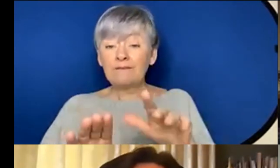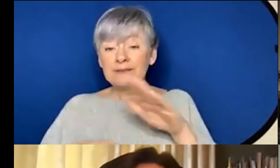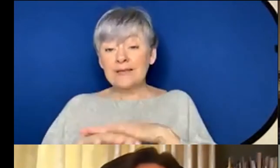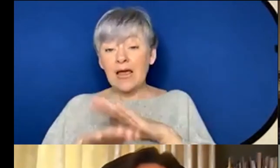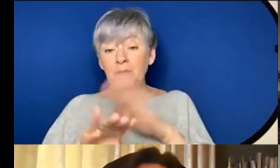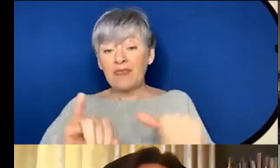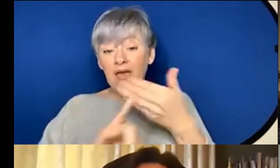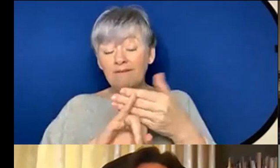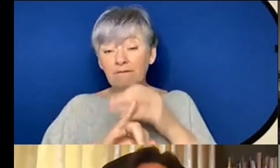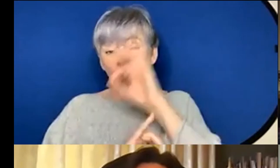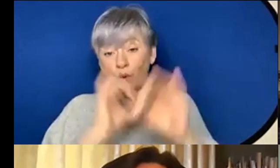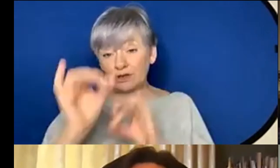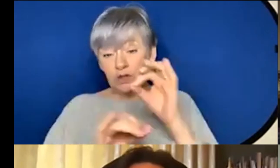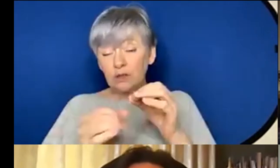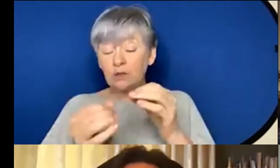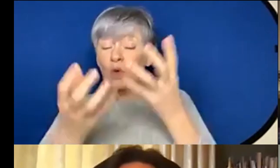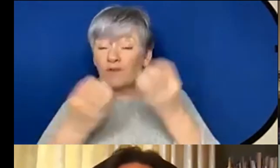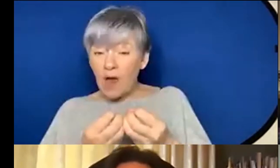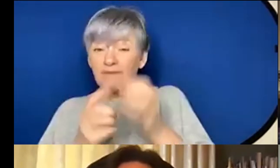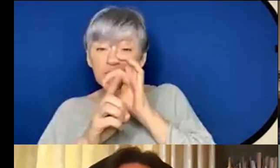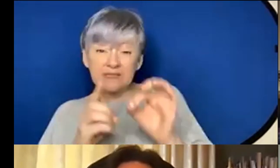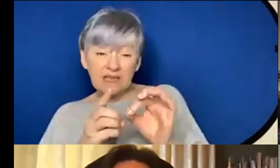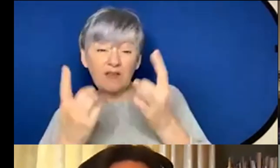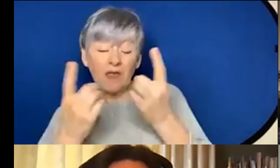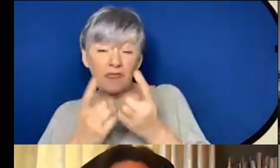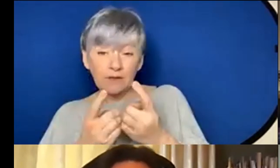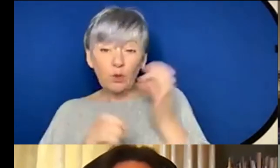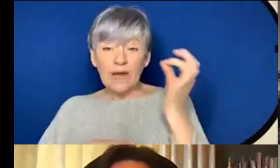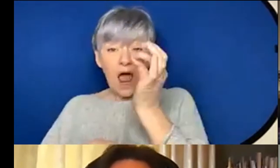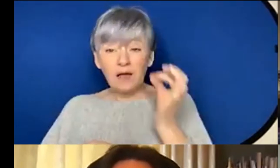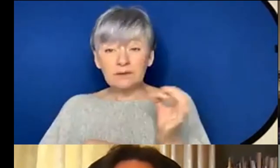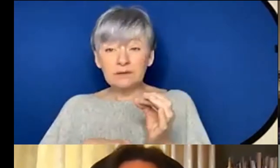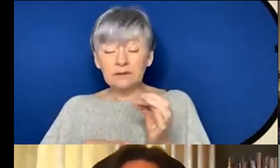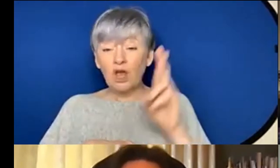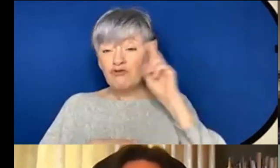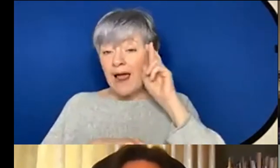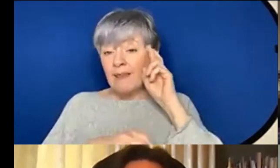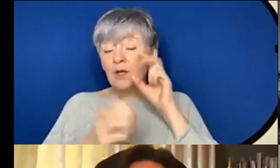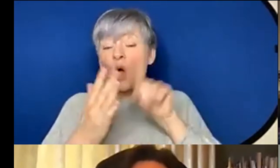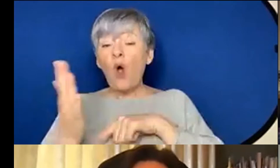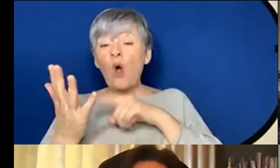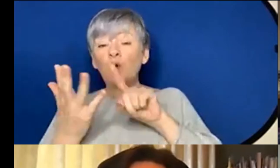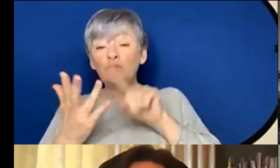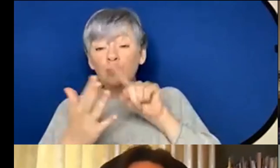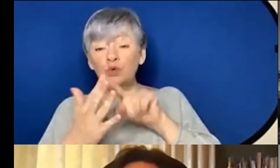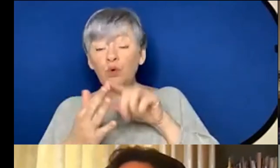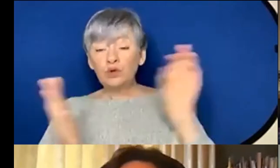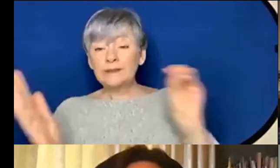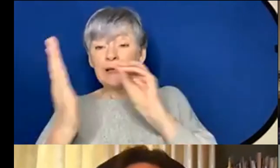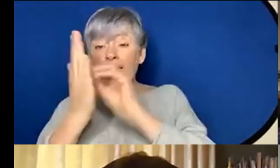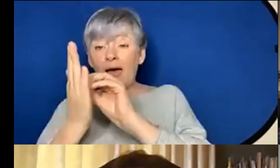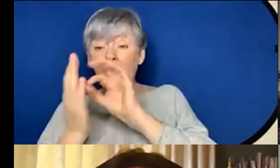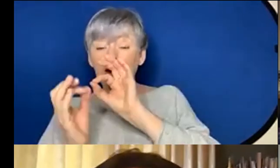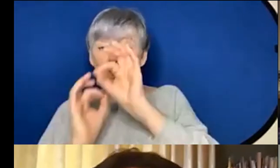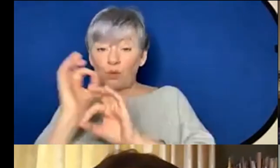have um specific things you want to ask Ryland or Joe then um please do put a question in the chat and I'll try and read it